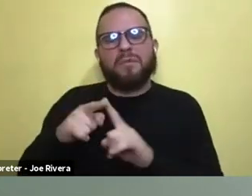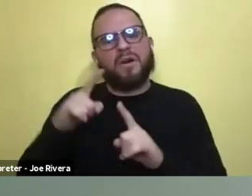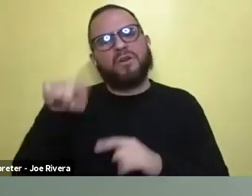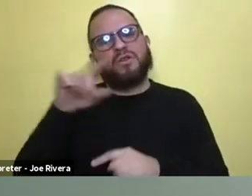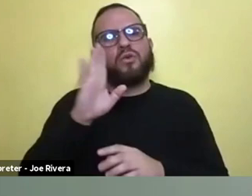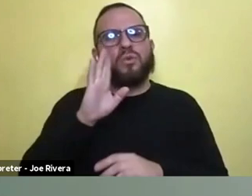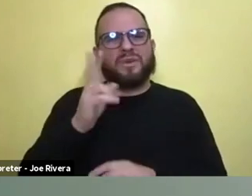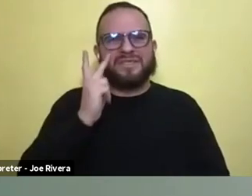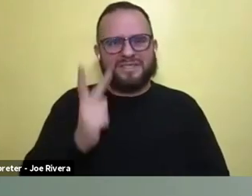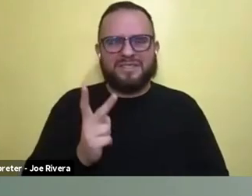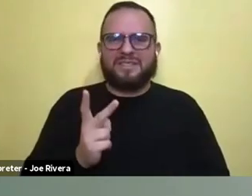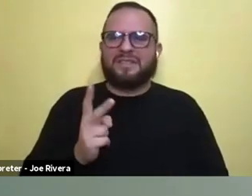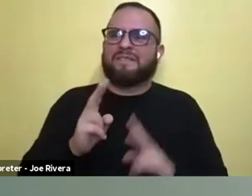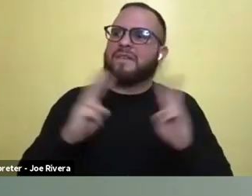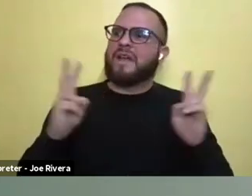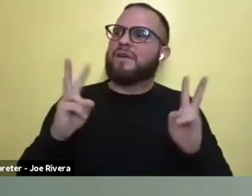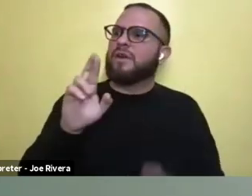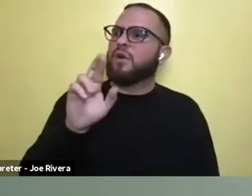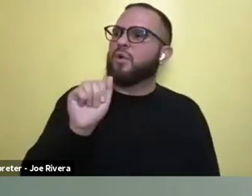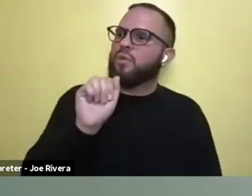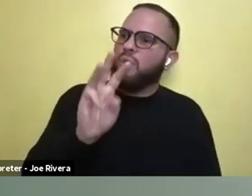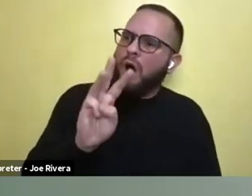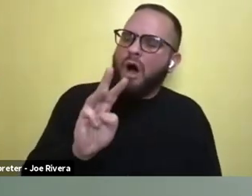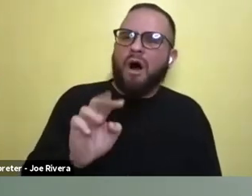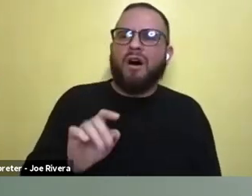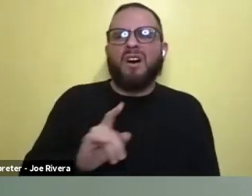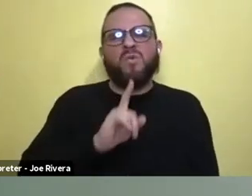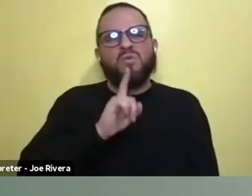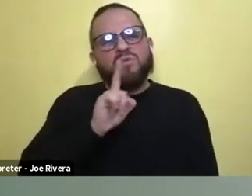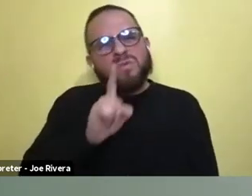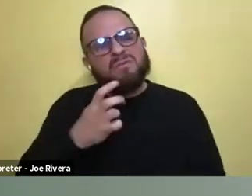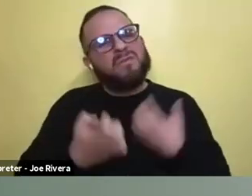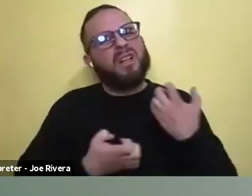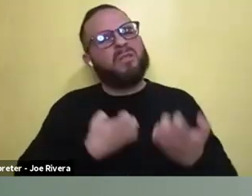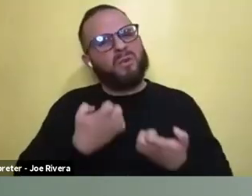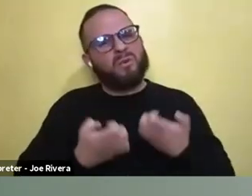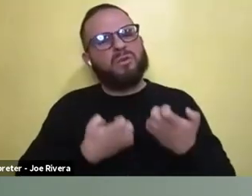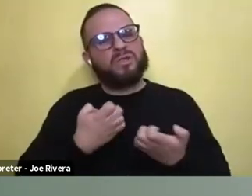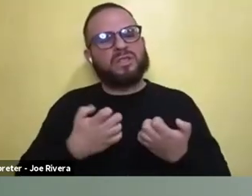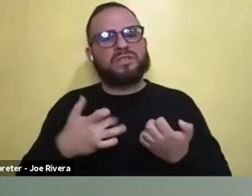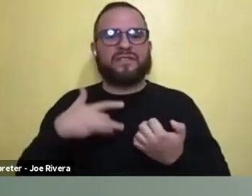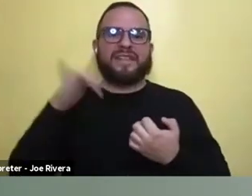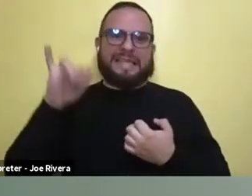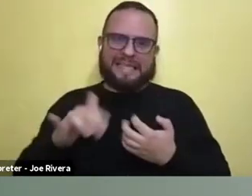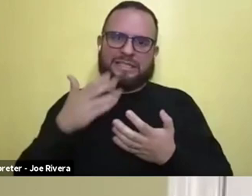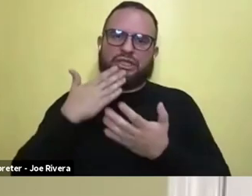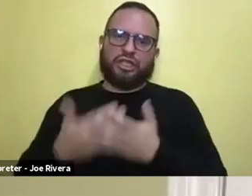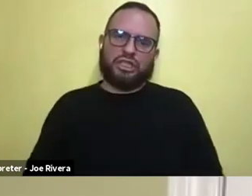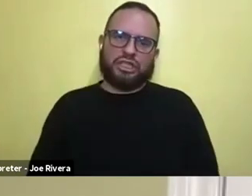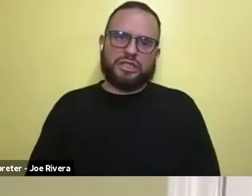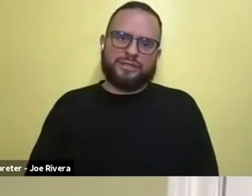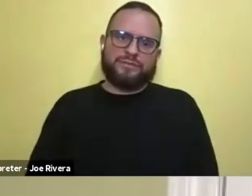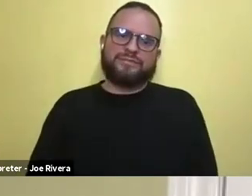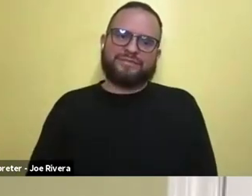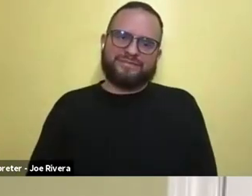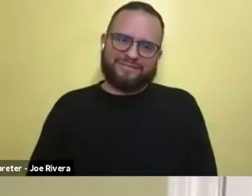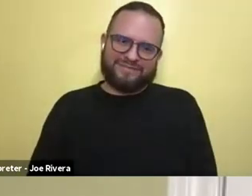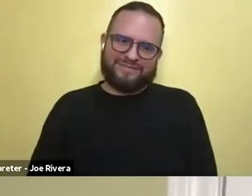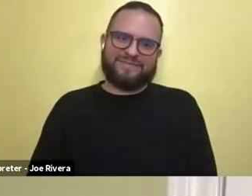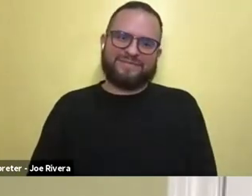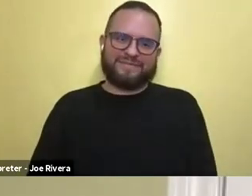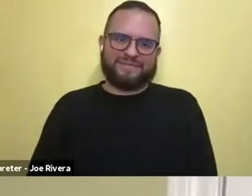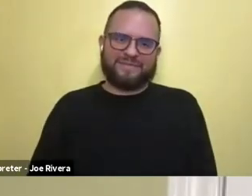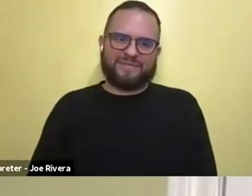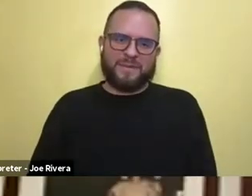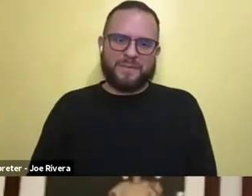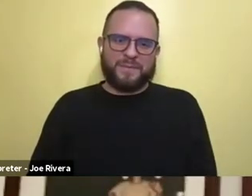real emotions. So I feel like that is good. So, yeah. Okay. Building out of that,